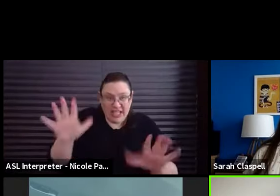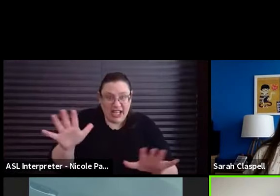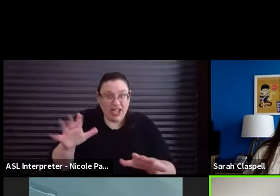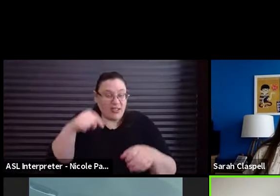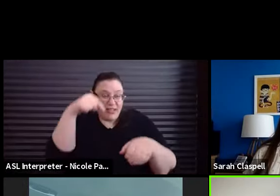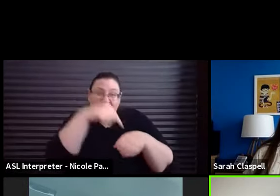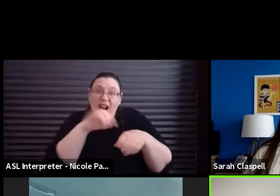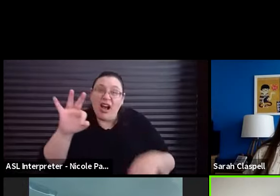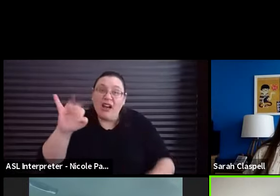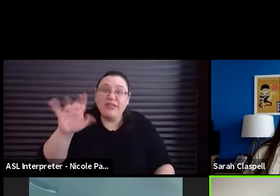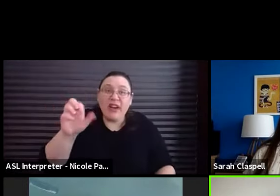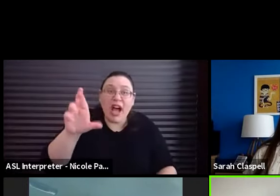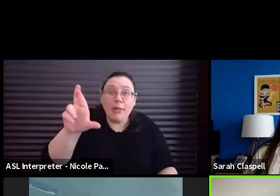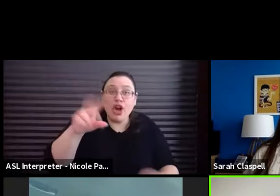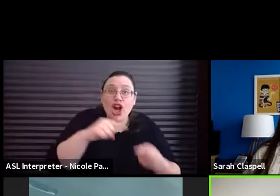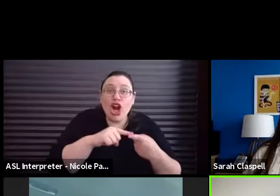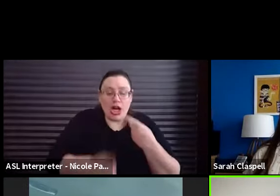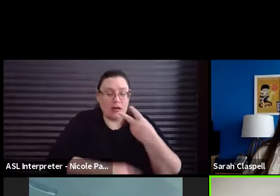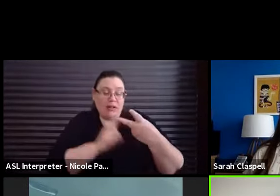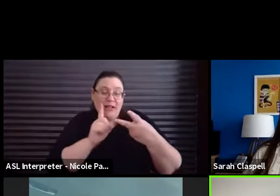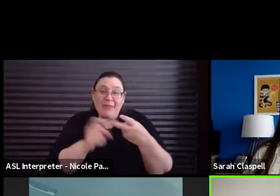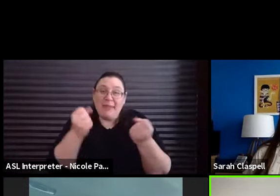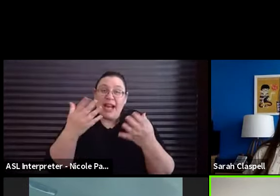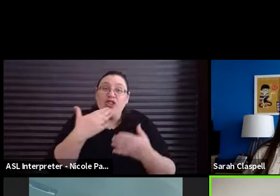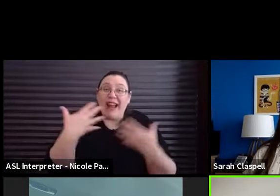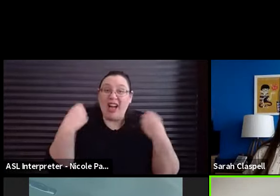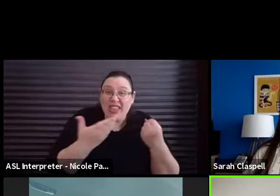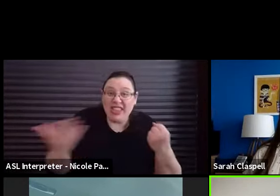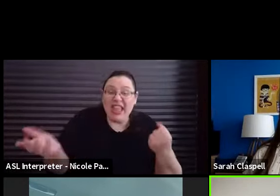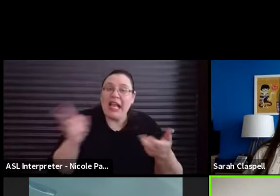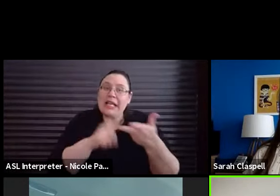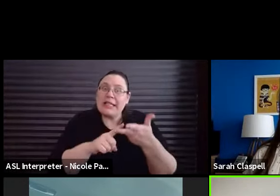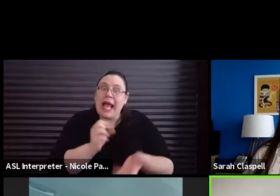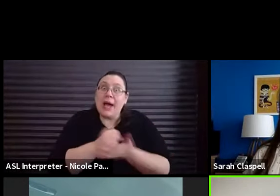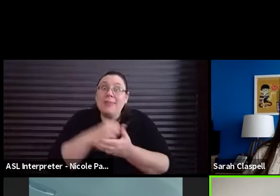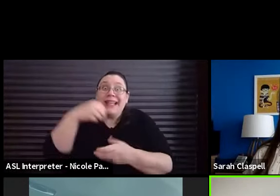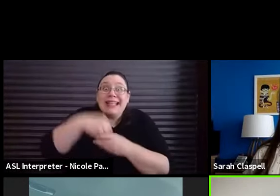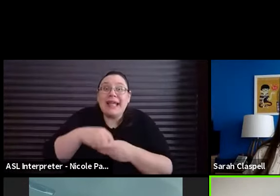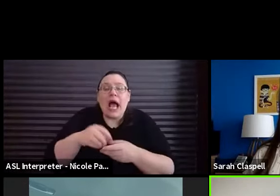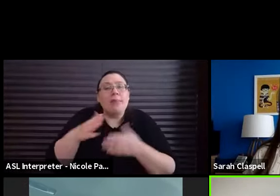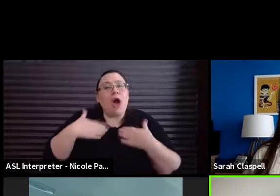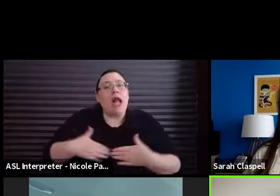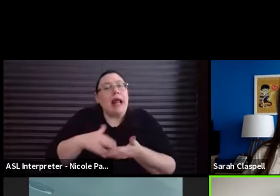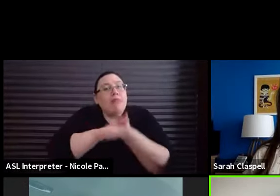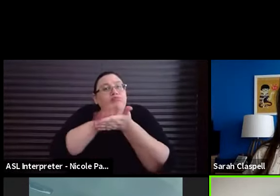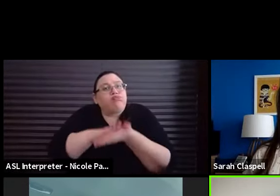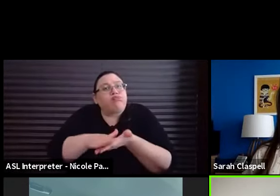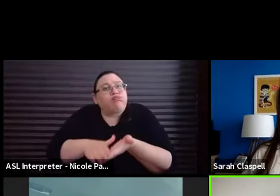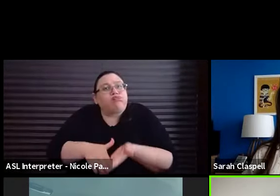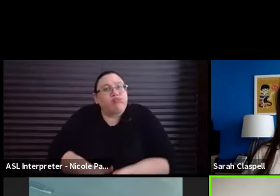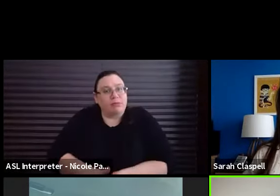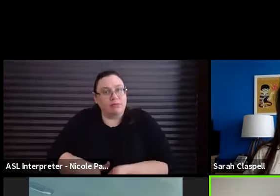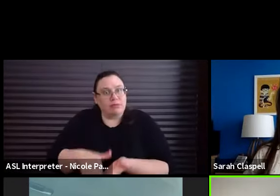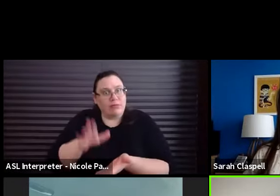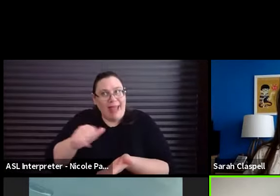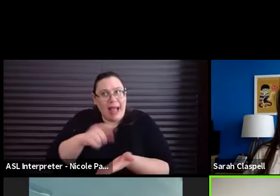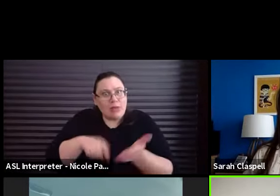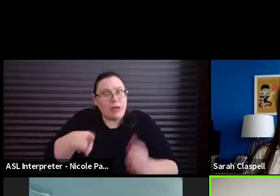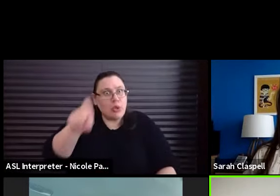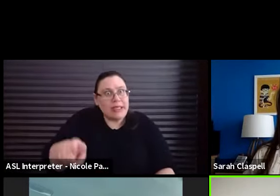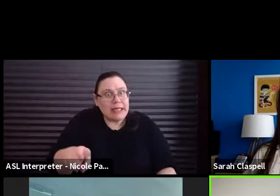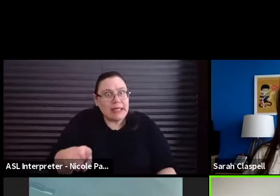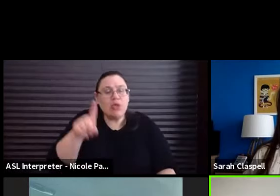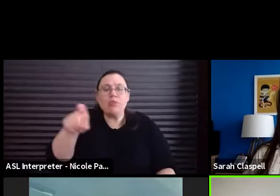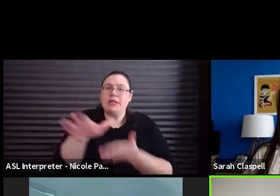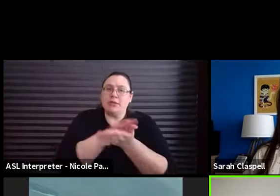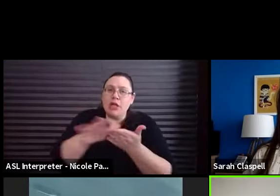and it's full of a lot of things. That's good for you. Also, it cleans you on the inside and that's what you need. You need to be pure